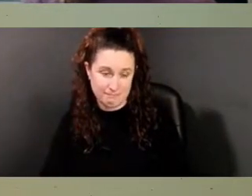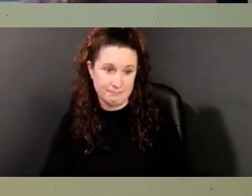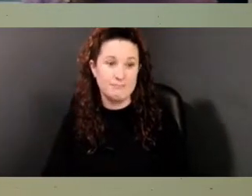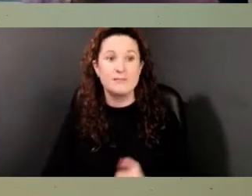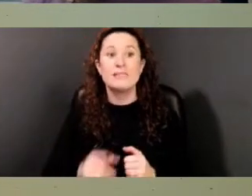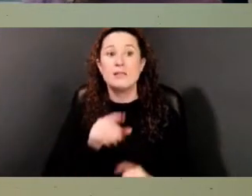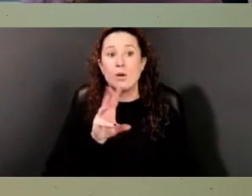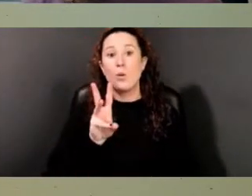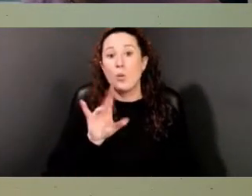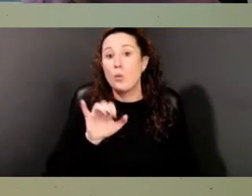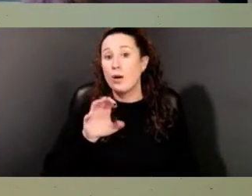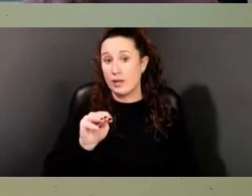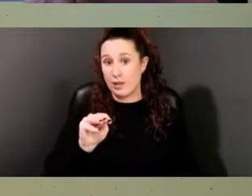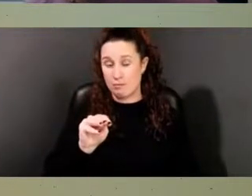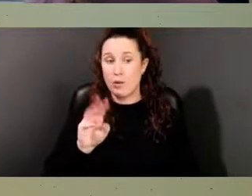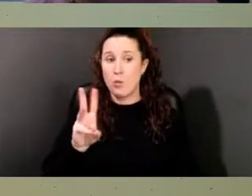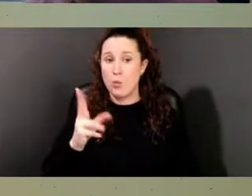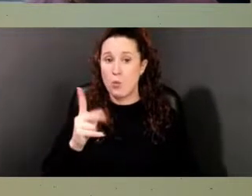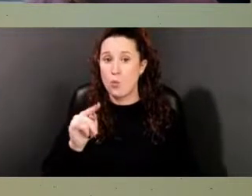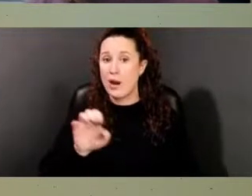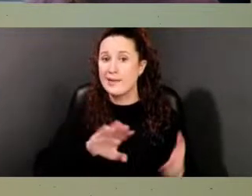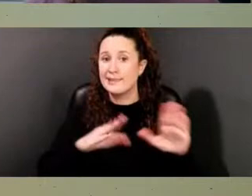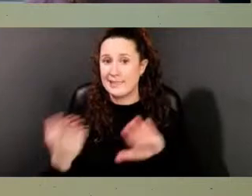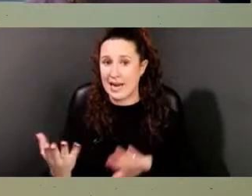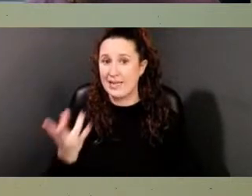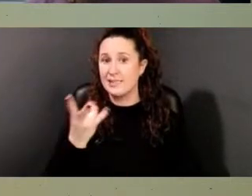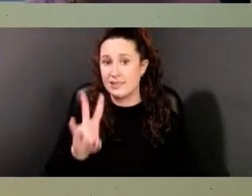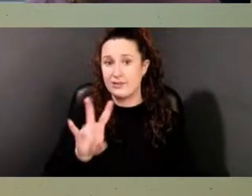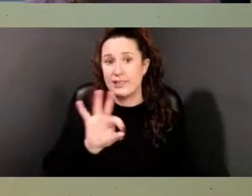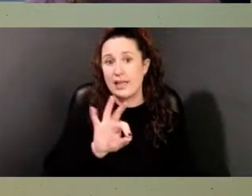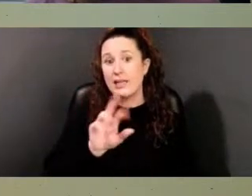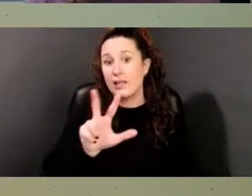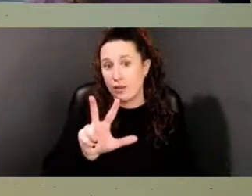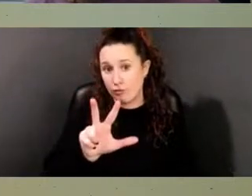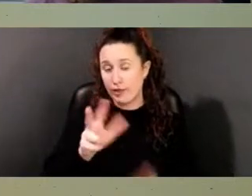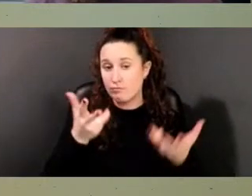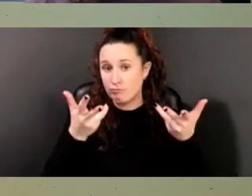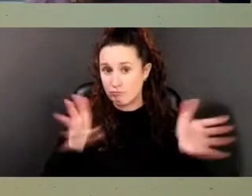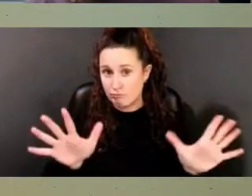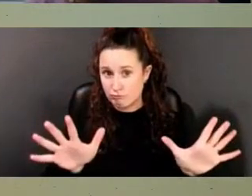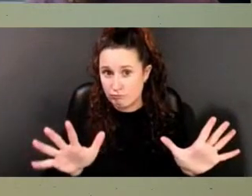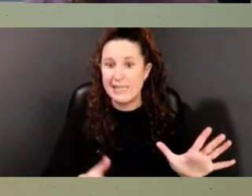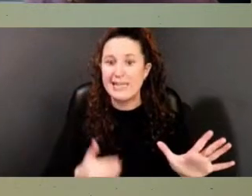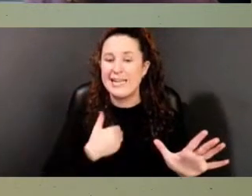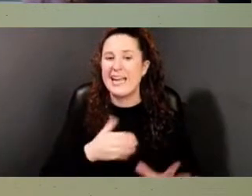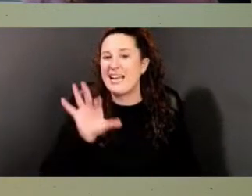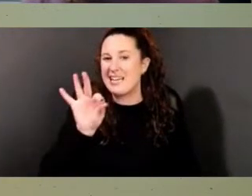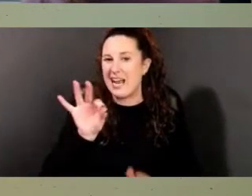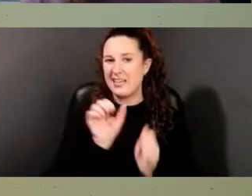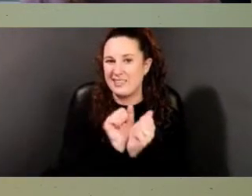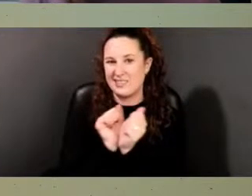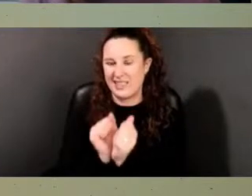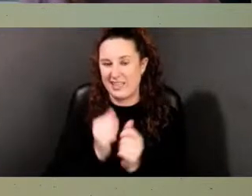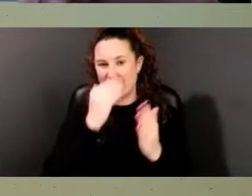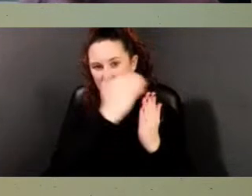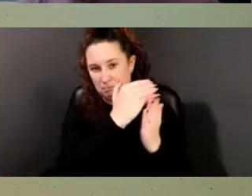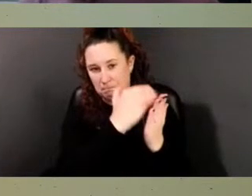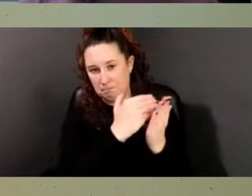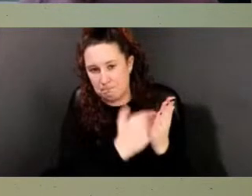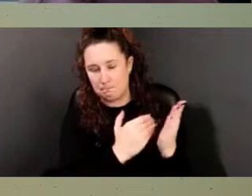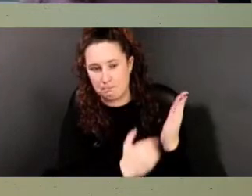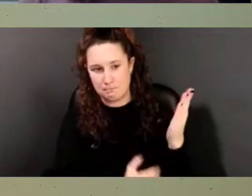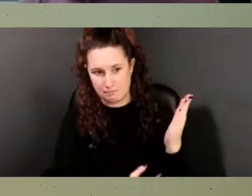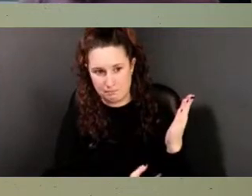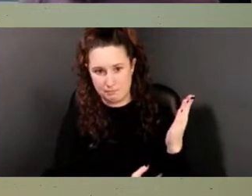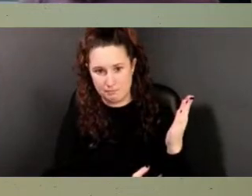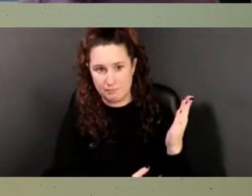1793, nine enslaved individuals were listed on his inventory. Some were listed by name. After